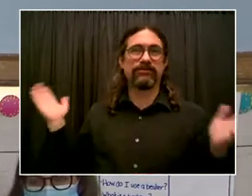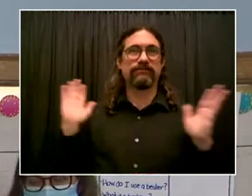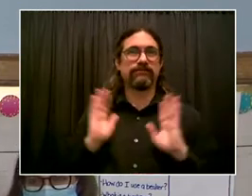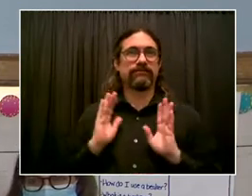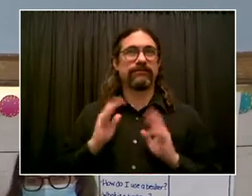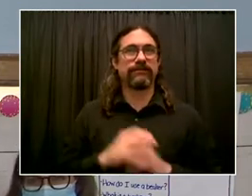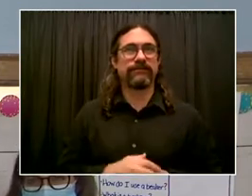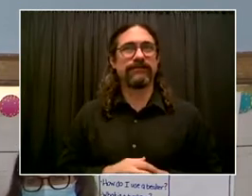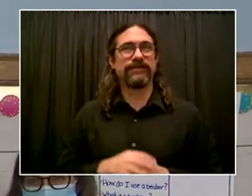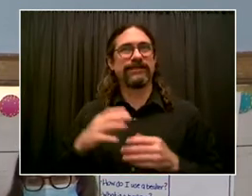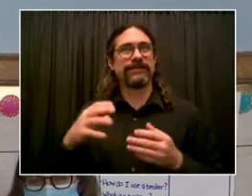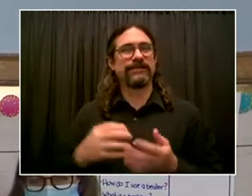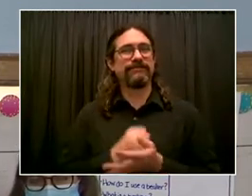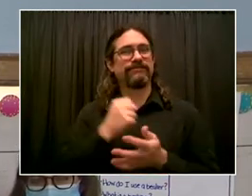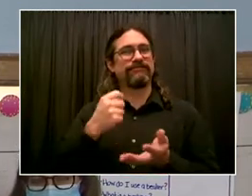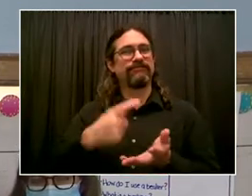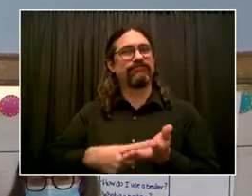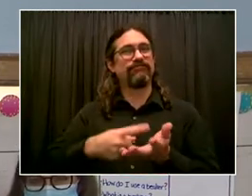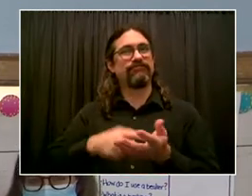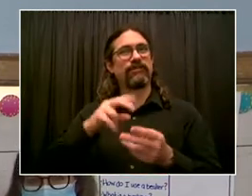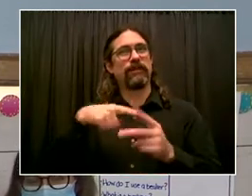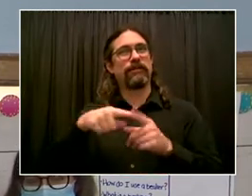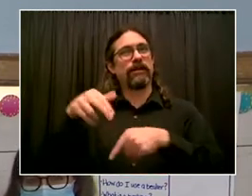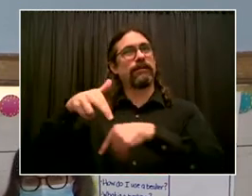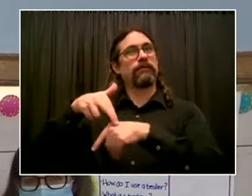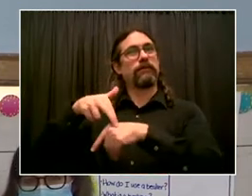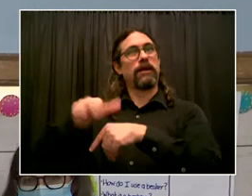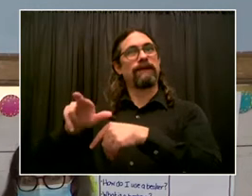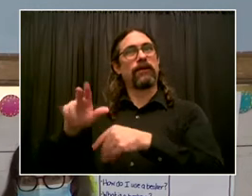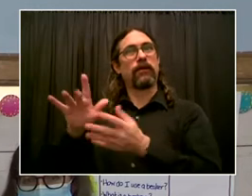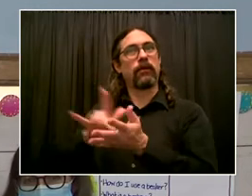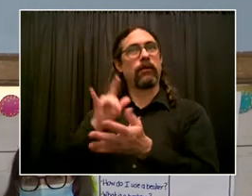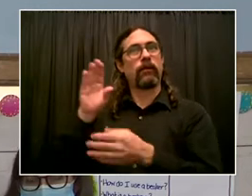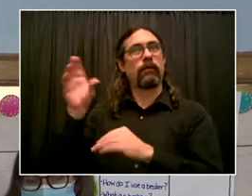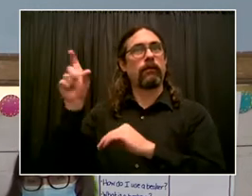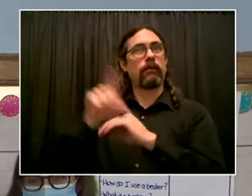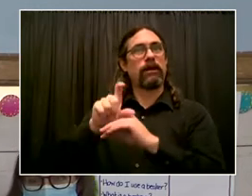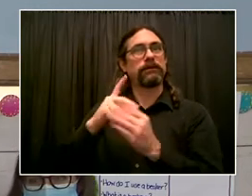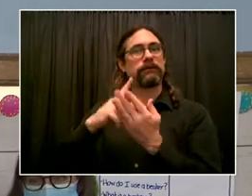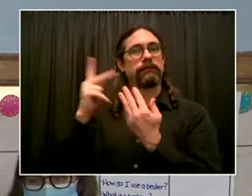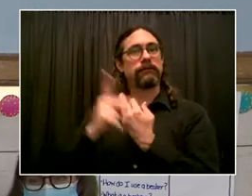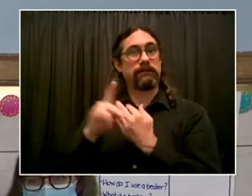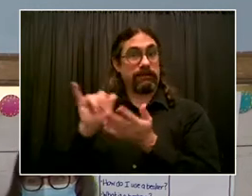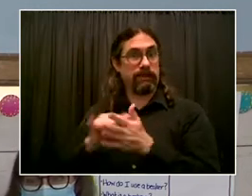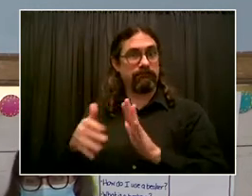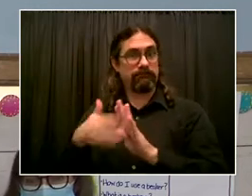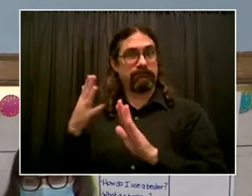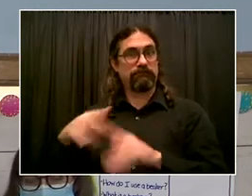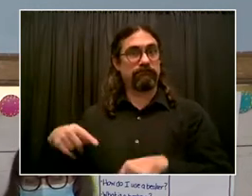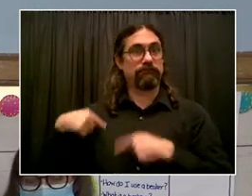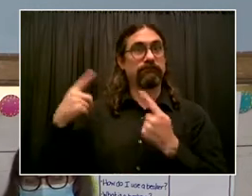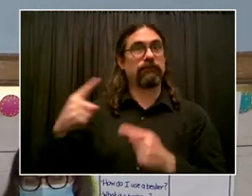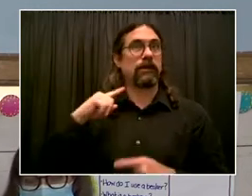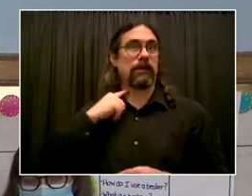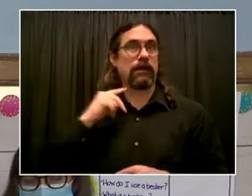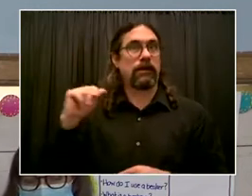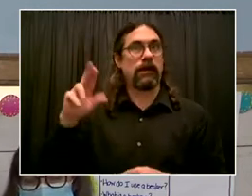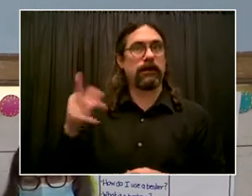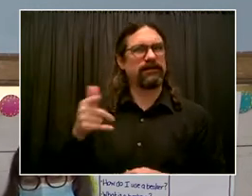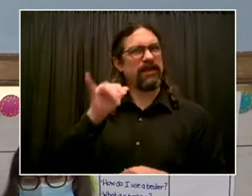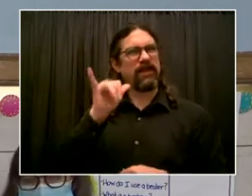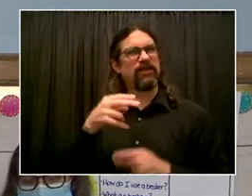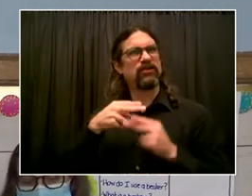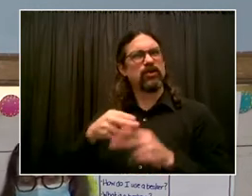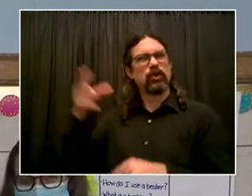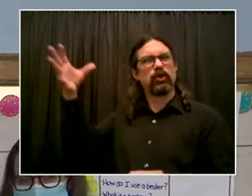We saw it as a win-win. We're able to promote health and wellness in the community to